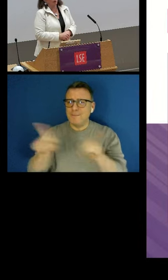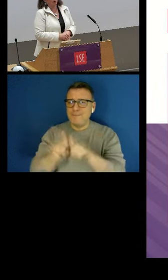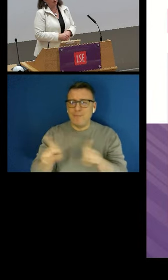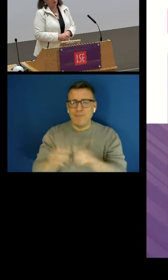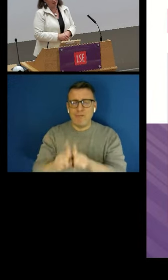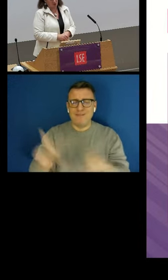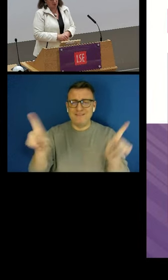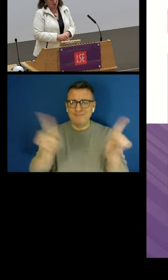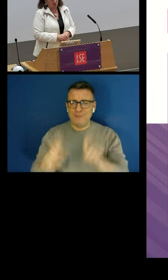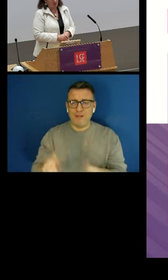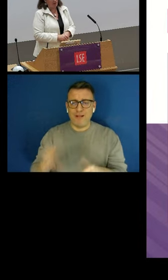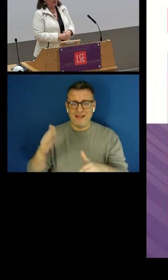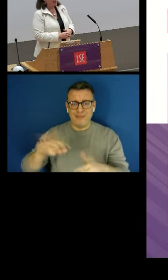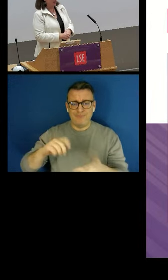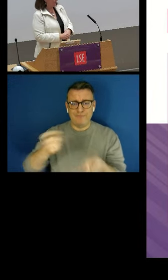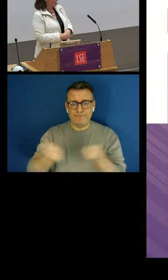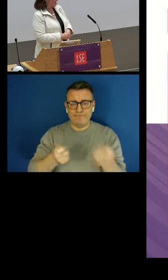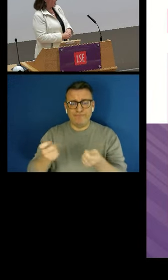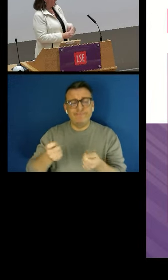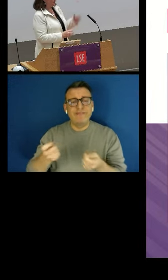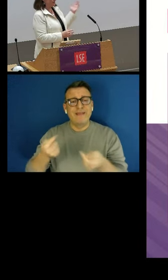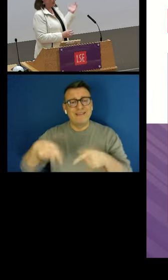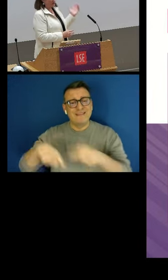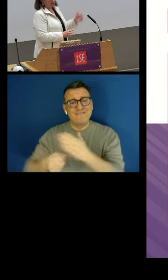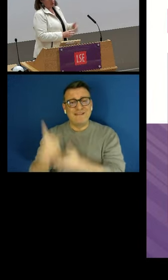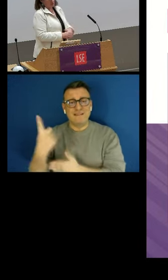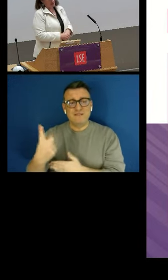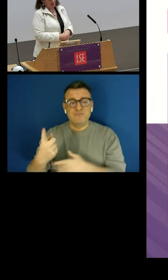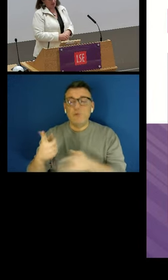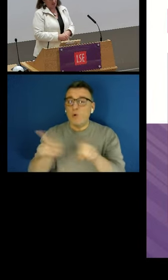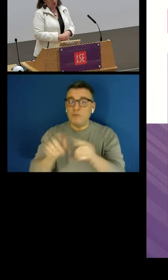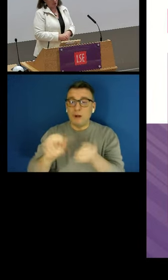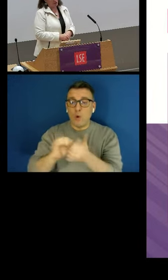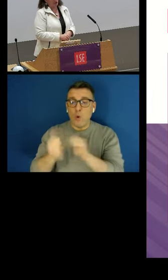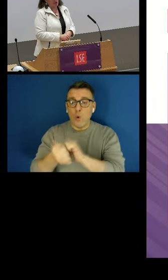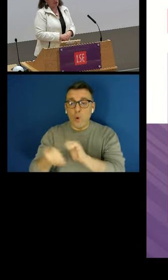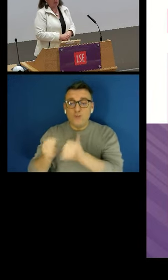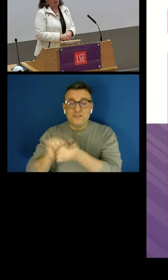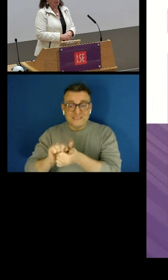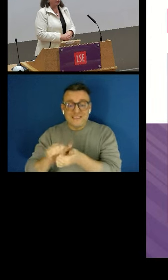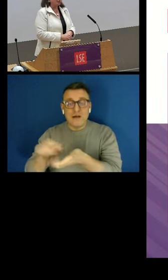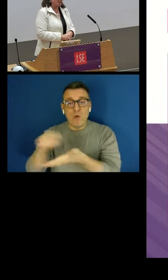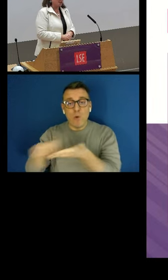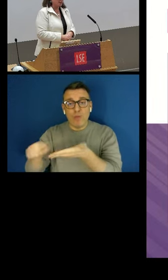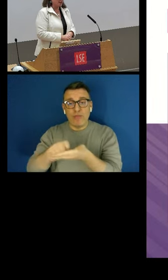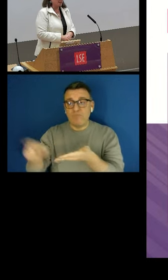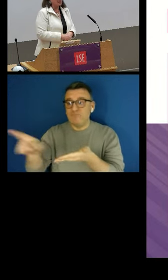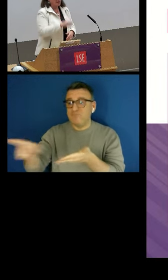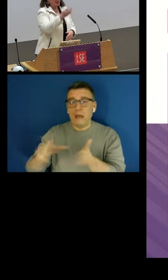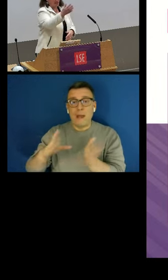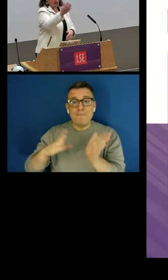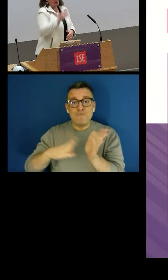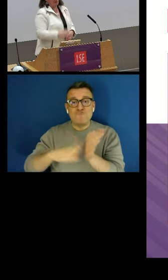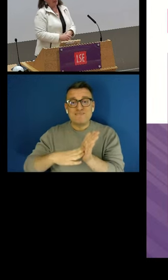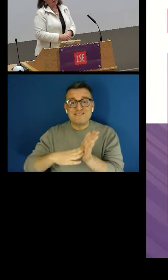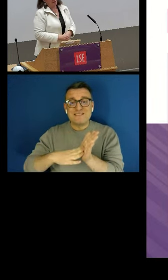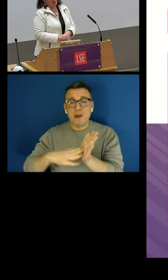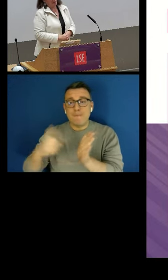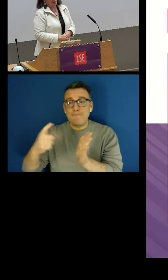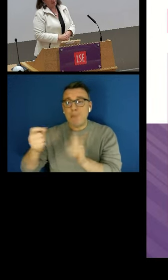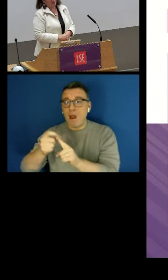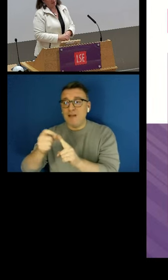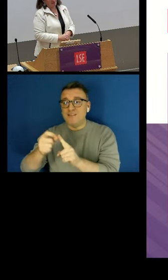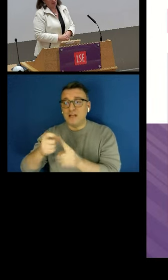co-author on this topic with me in particular Mauricio Pablaza who is online from Chile with us and